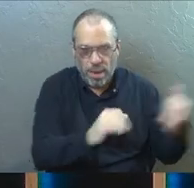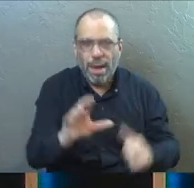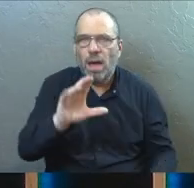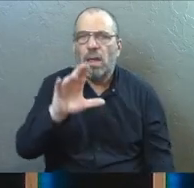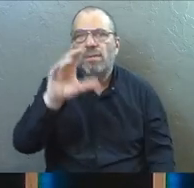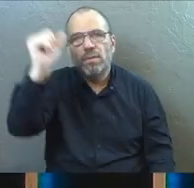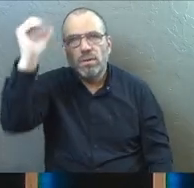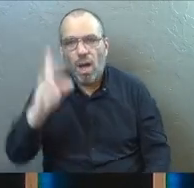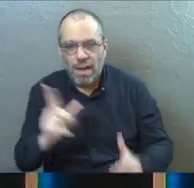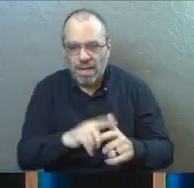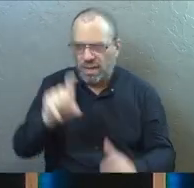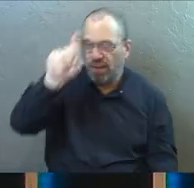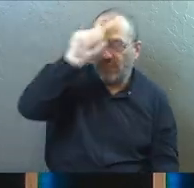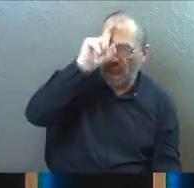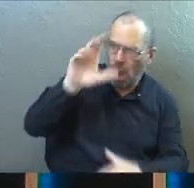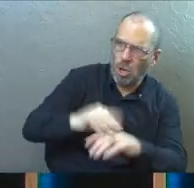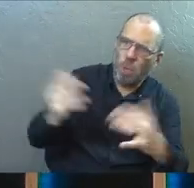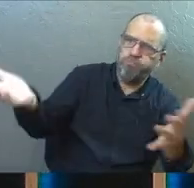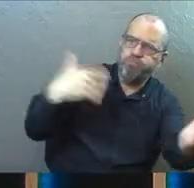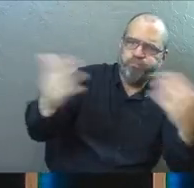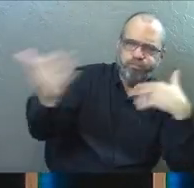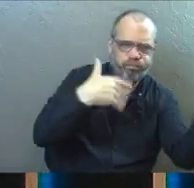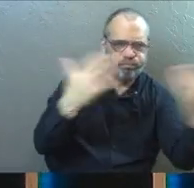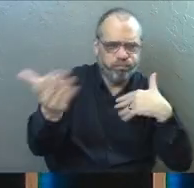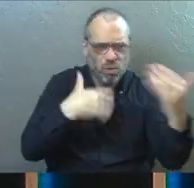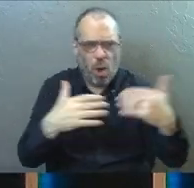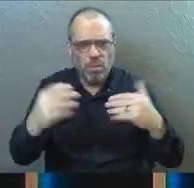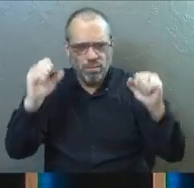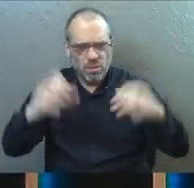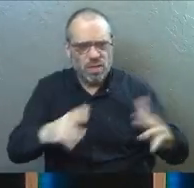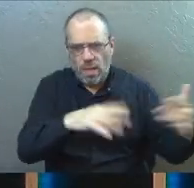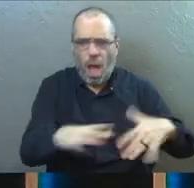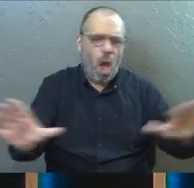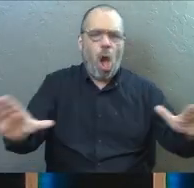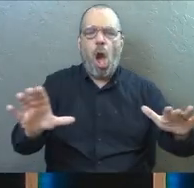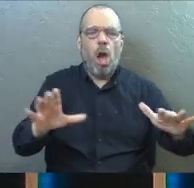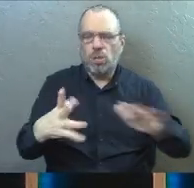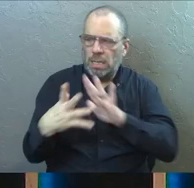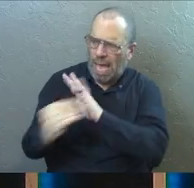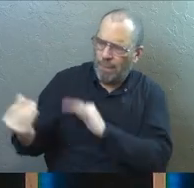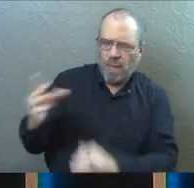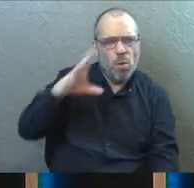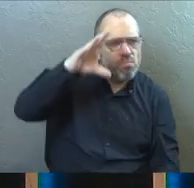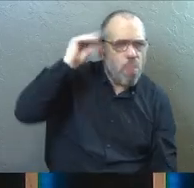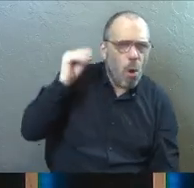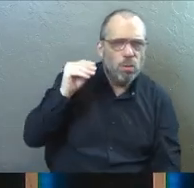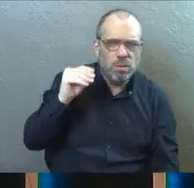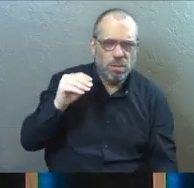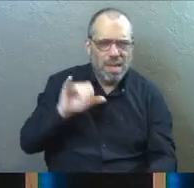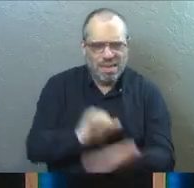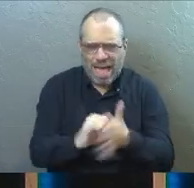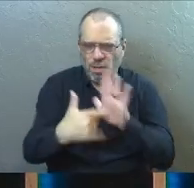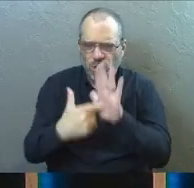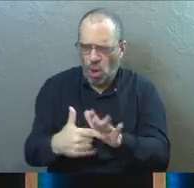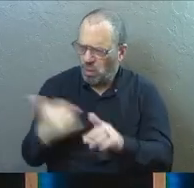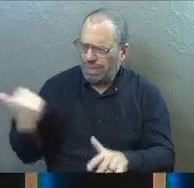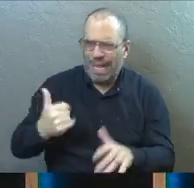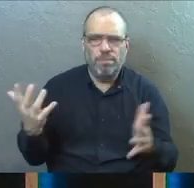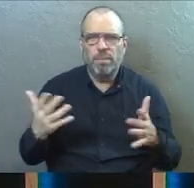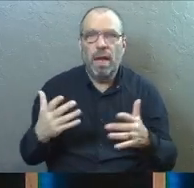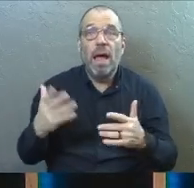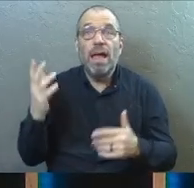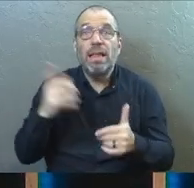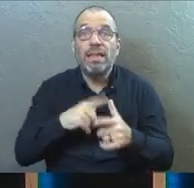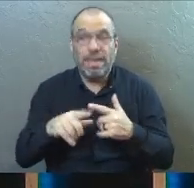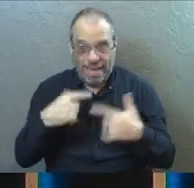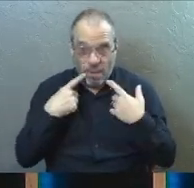of Yahweh. And then Pharaoh calls his magicians into the throne room and says, replicate with your dark arts, the same thing that they did.